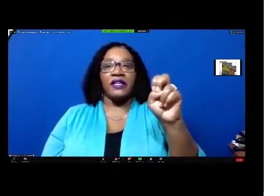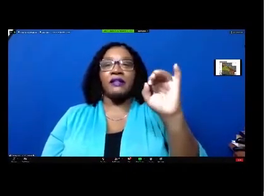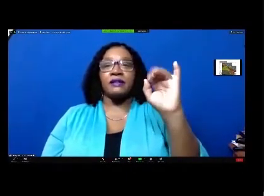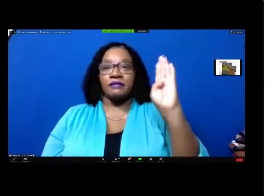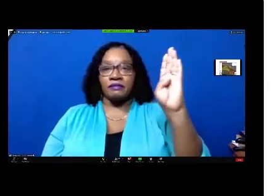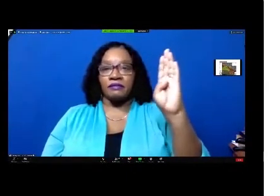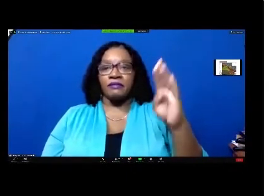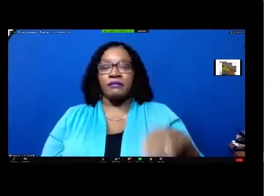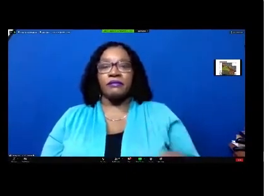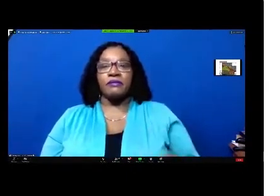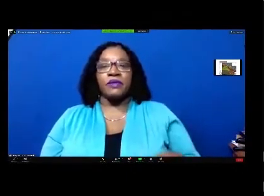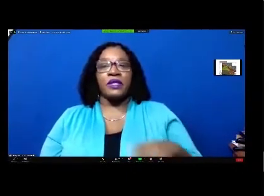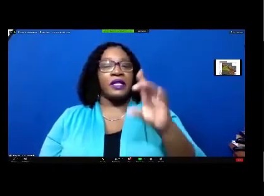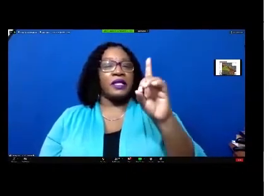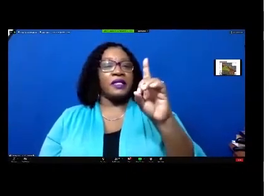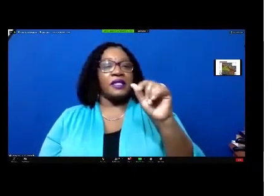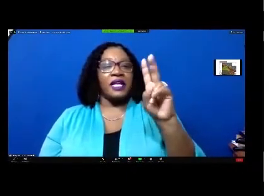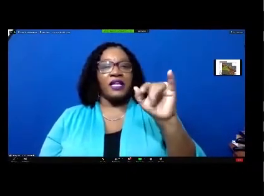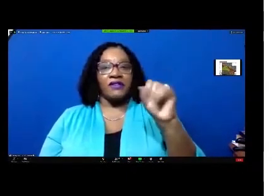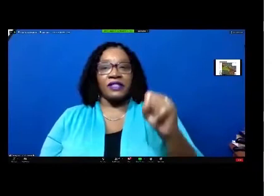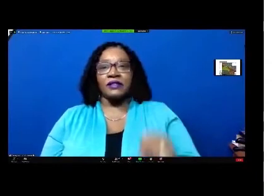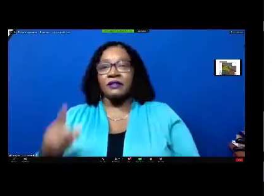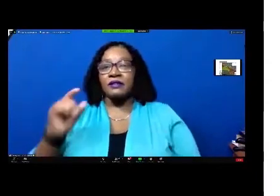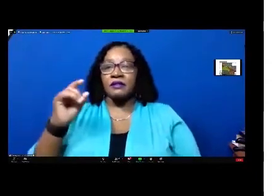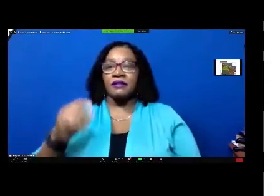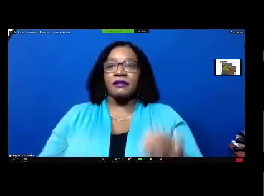mr davis aye